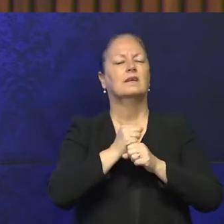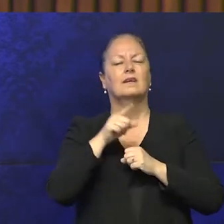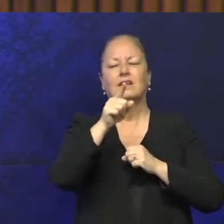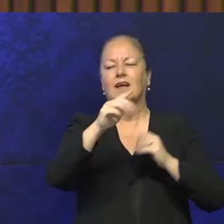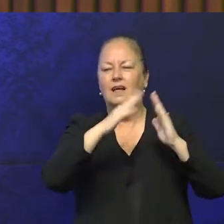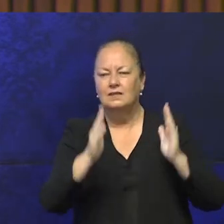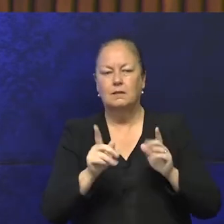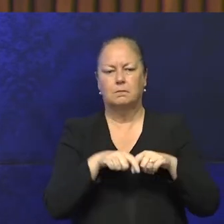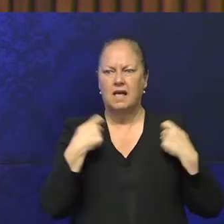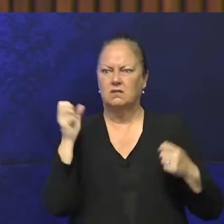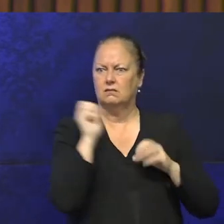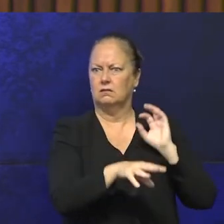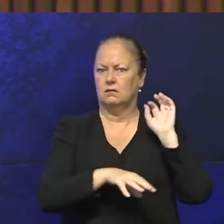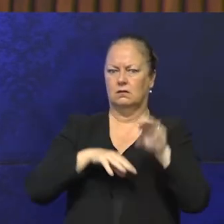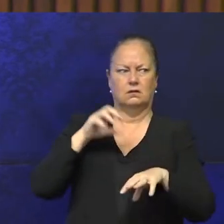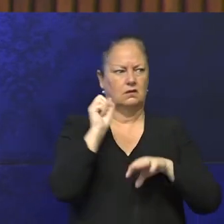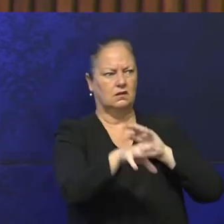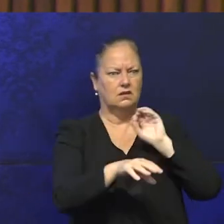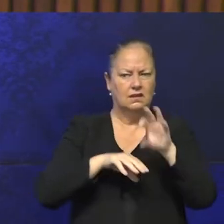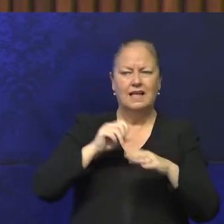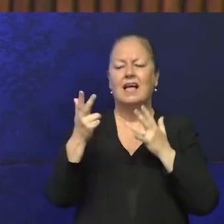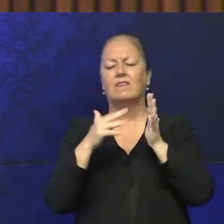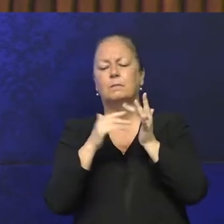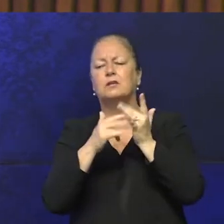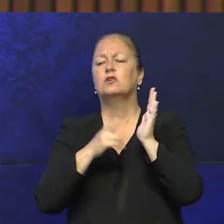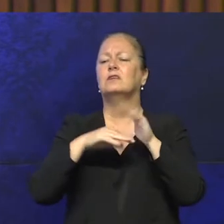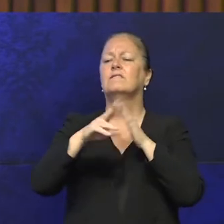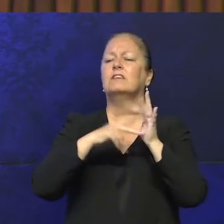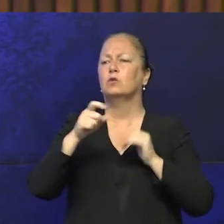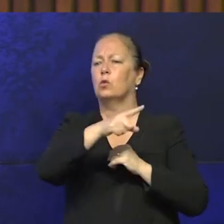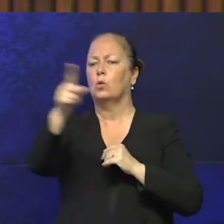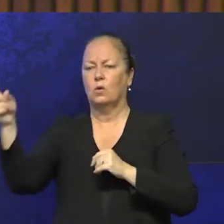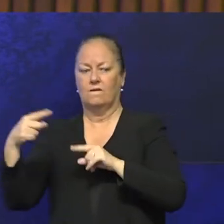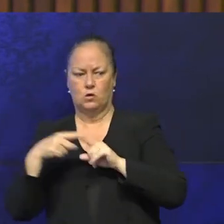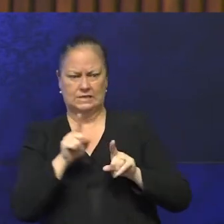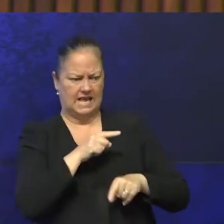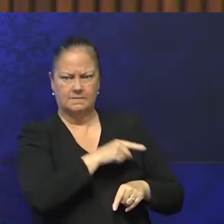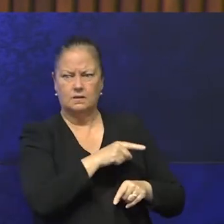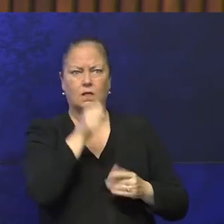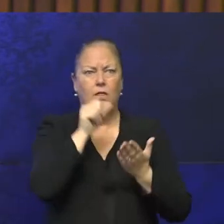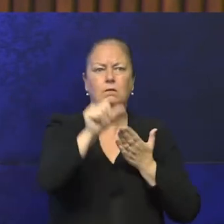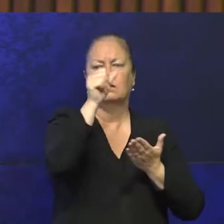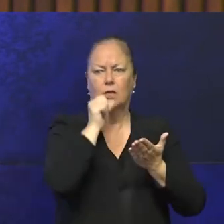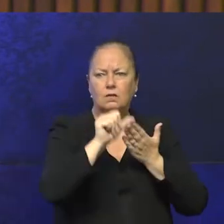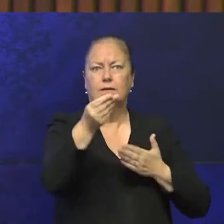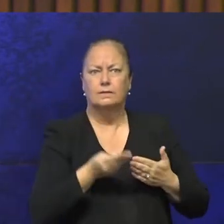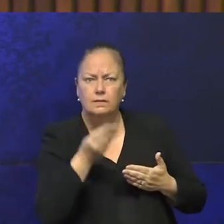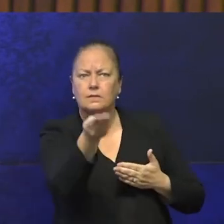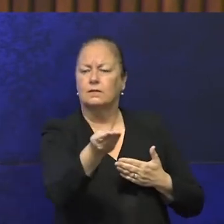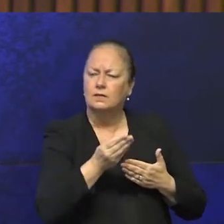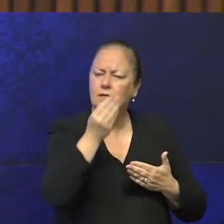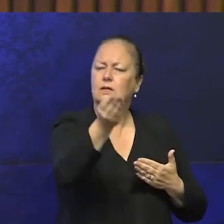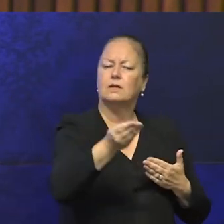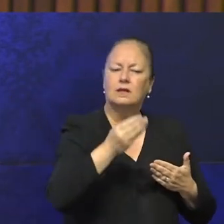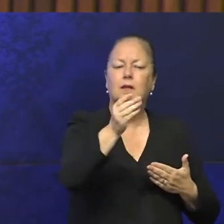were getting bigger and bigger and all the other missions in Victoria were sort of following suit, writing letters and writing letters and as I